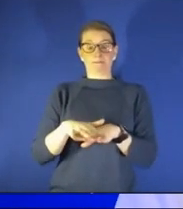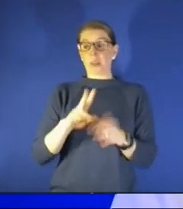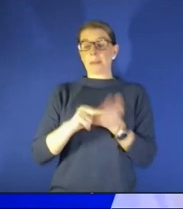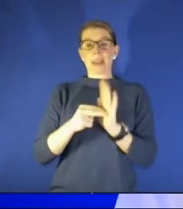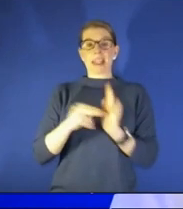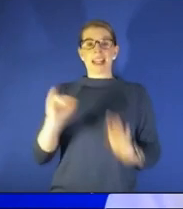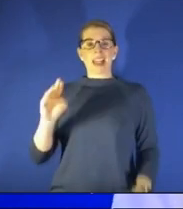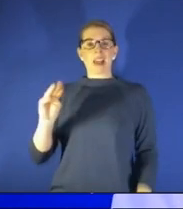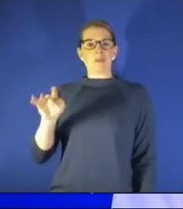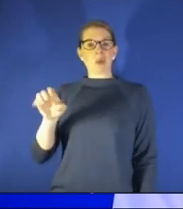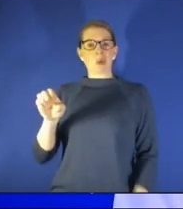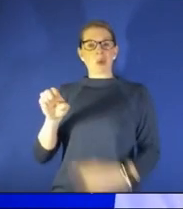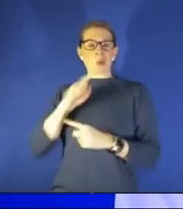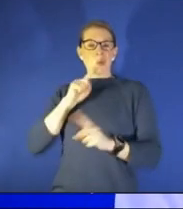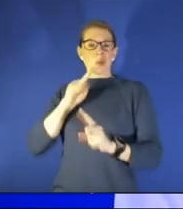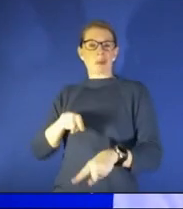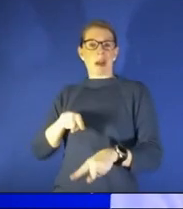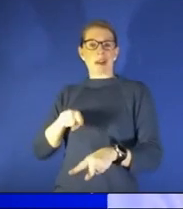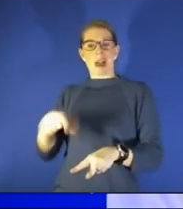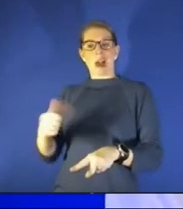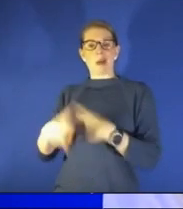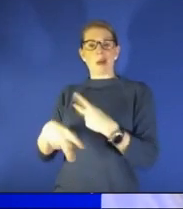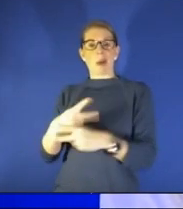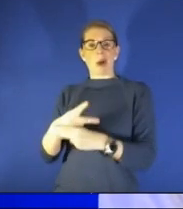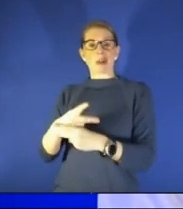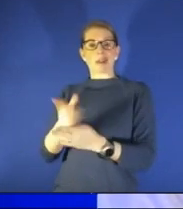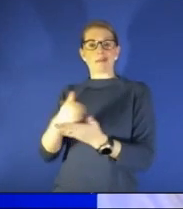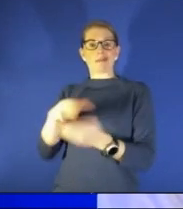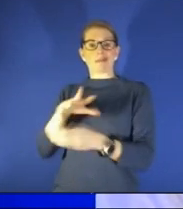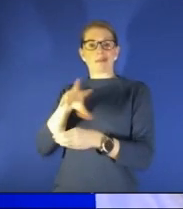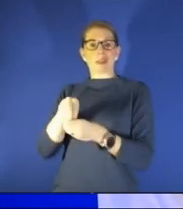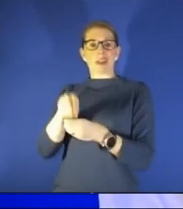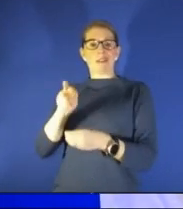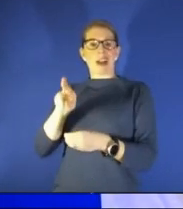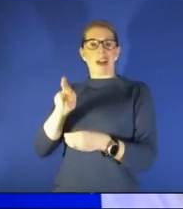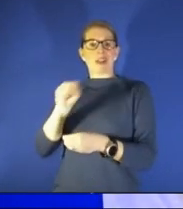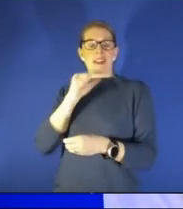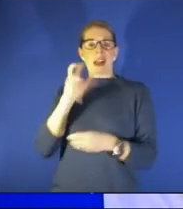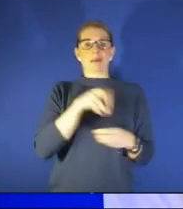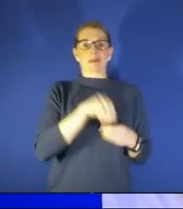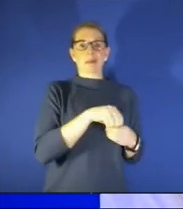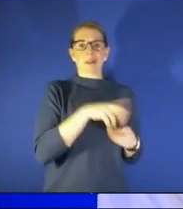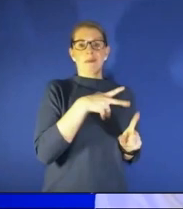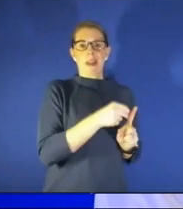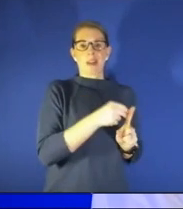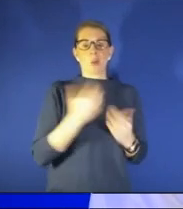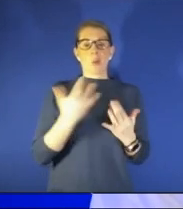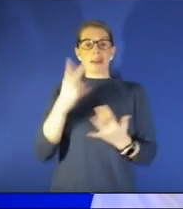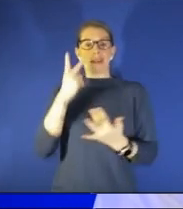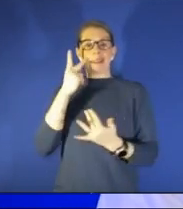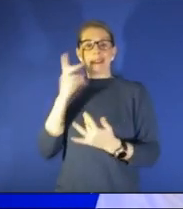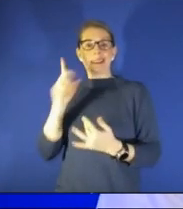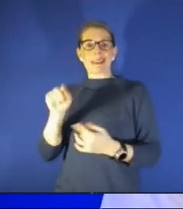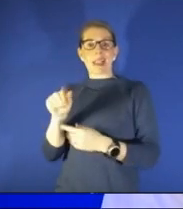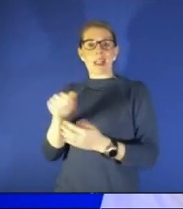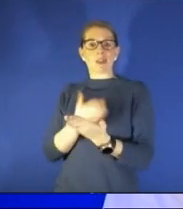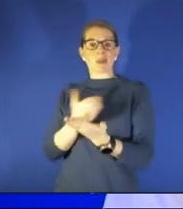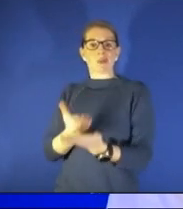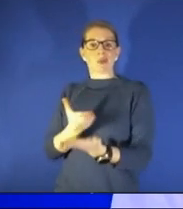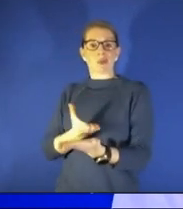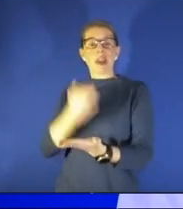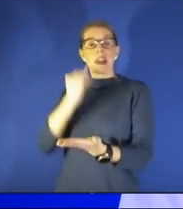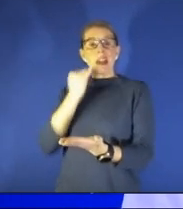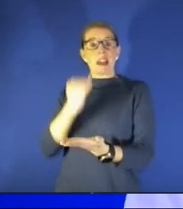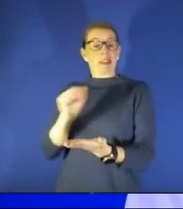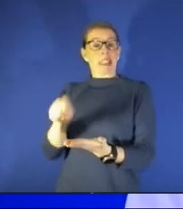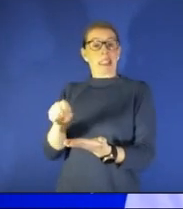other parts of the virus that we don't see on the vaccine so i think the bottom line is we have to wait and see what the data shows us and if there is it may be just